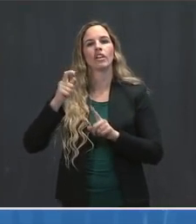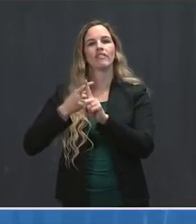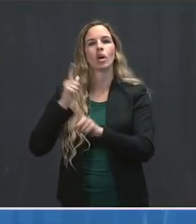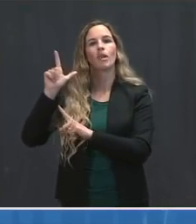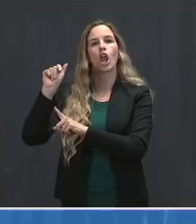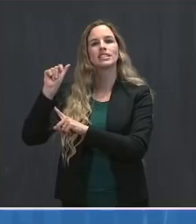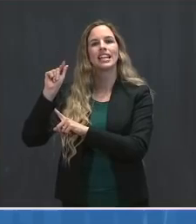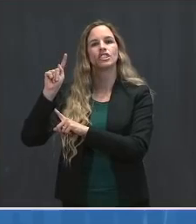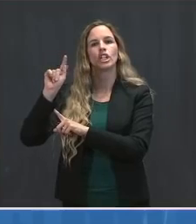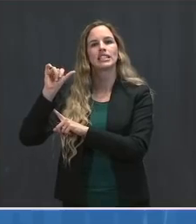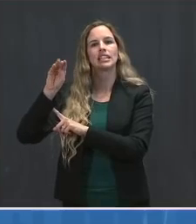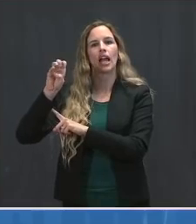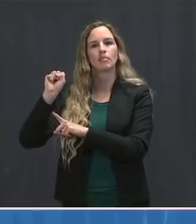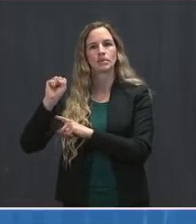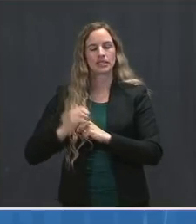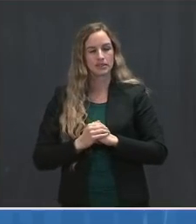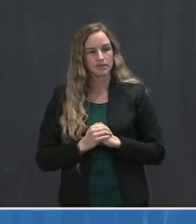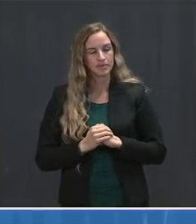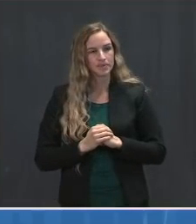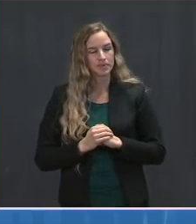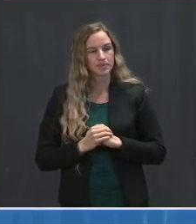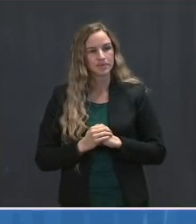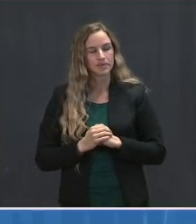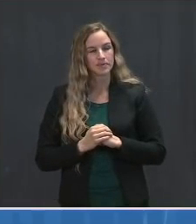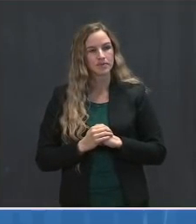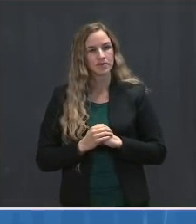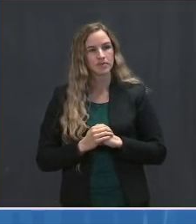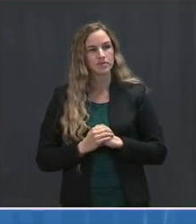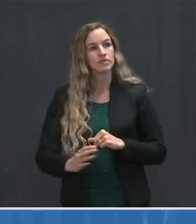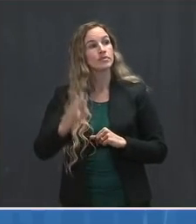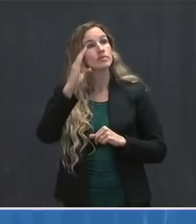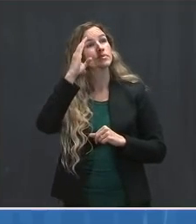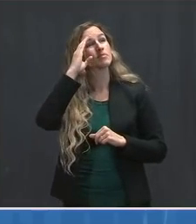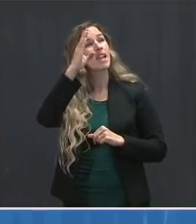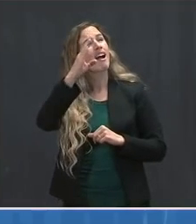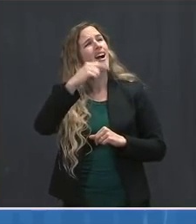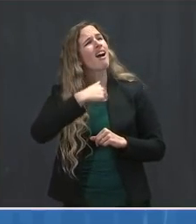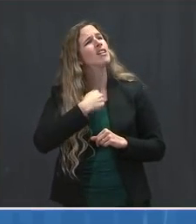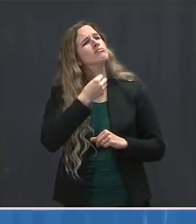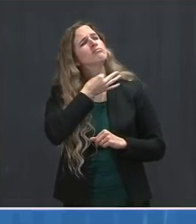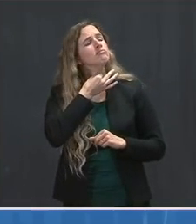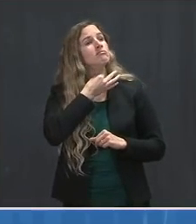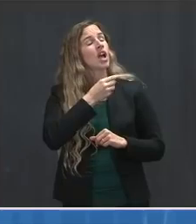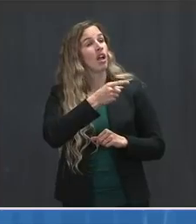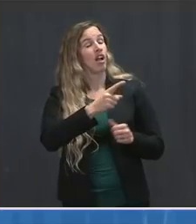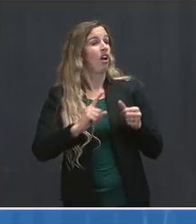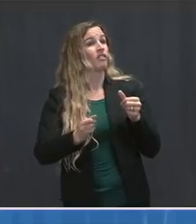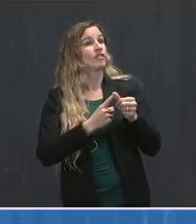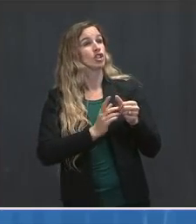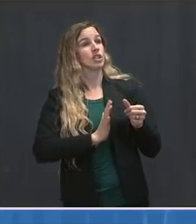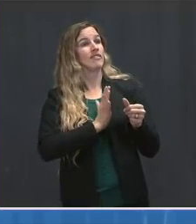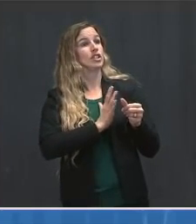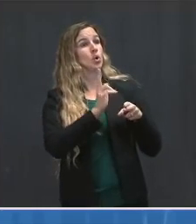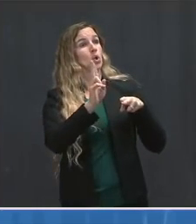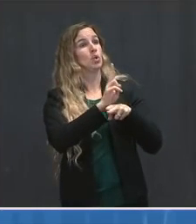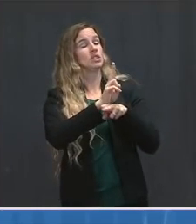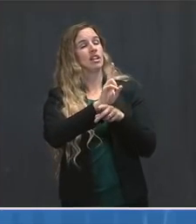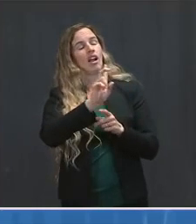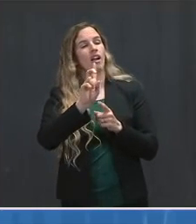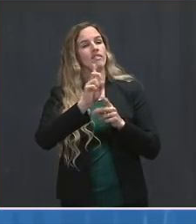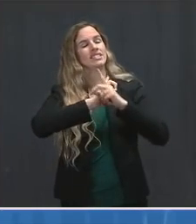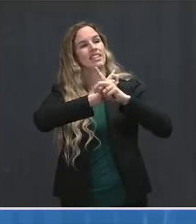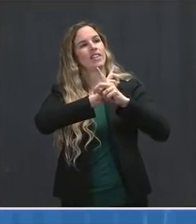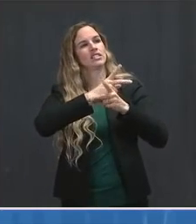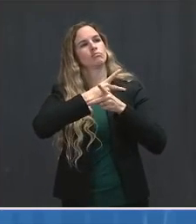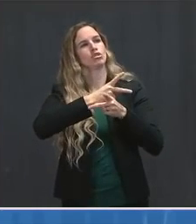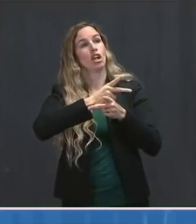Hello, I wanted to see if this is the first official use of the Defense Production Act to speed the production of